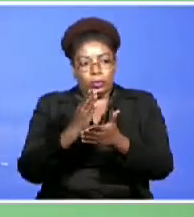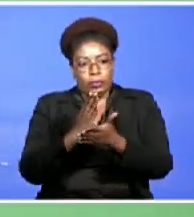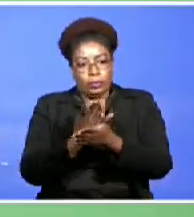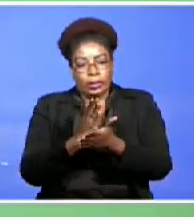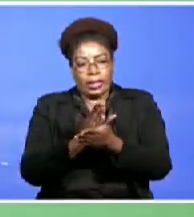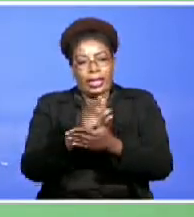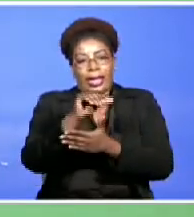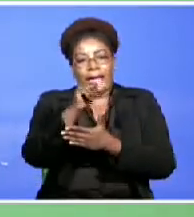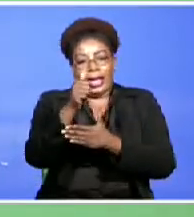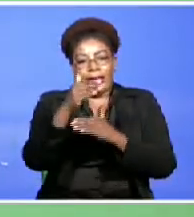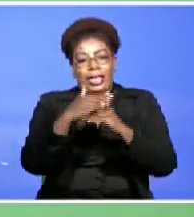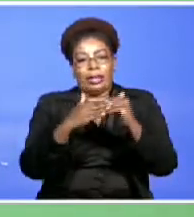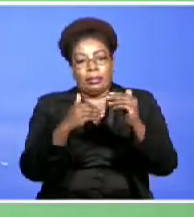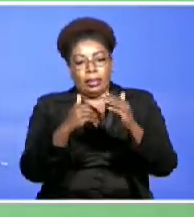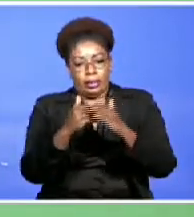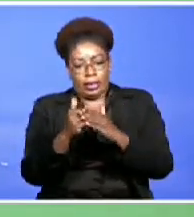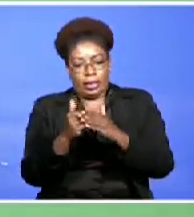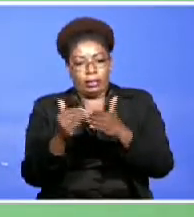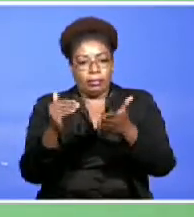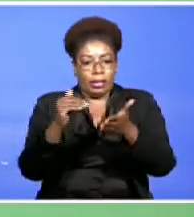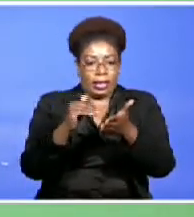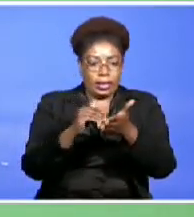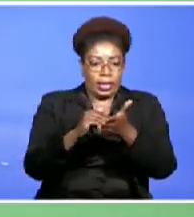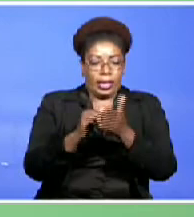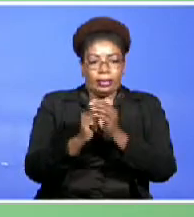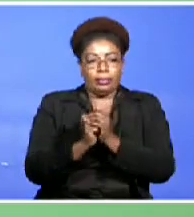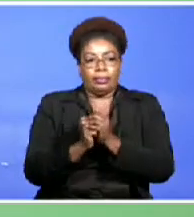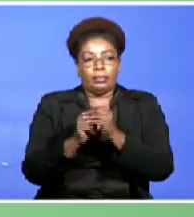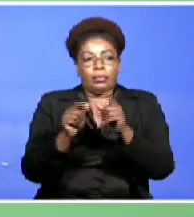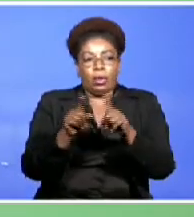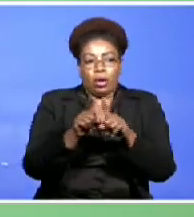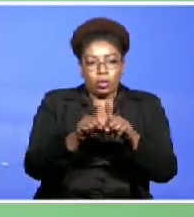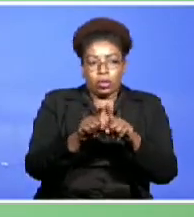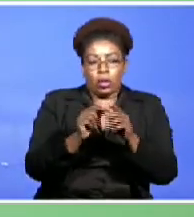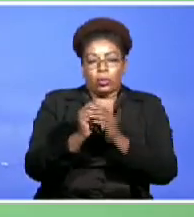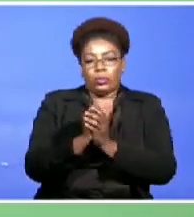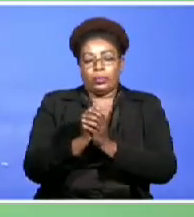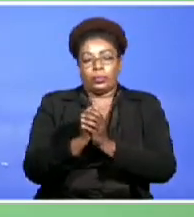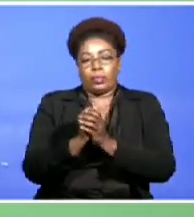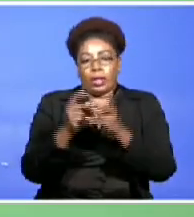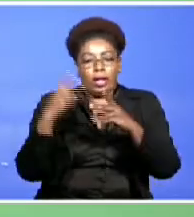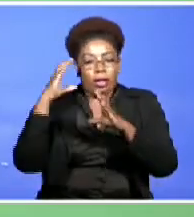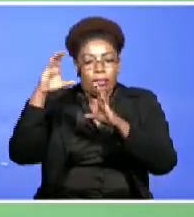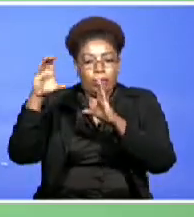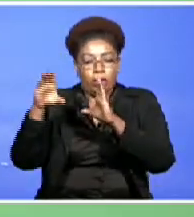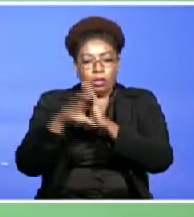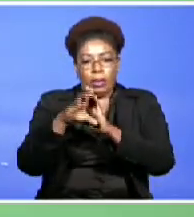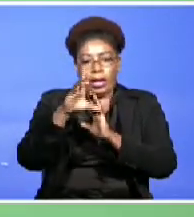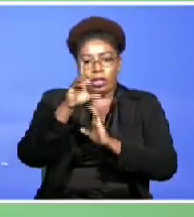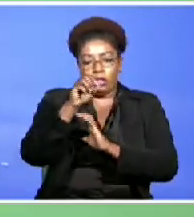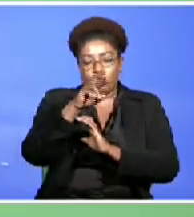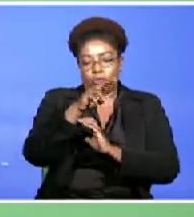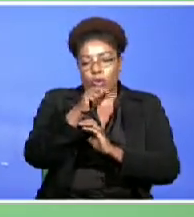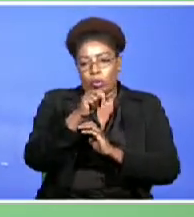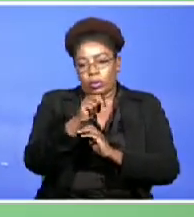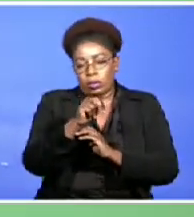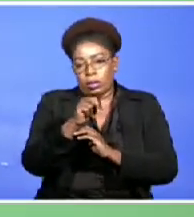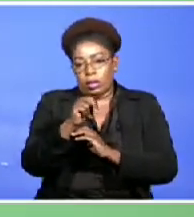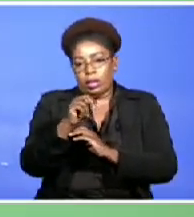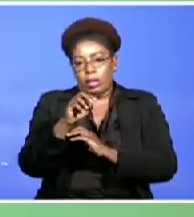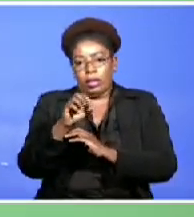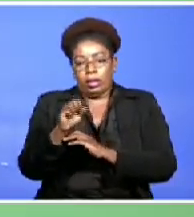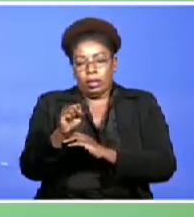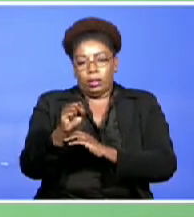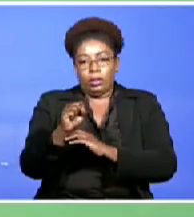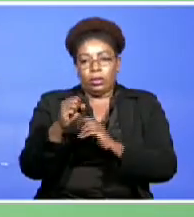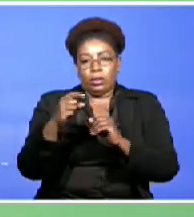rebuilding therein. Moreover, aerial photography by drones will be employed to